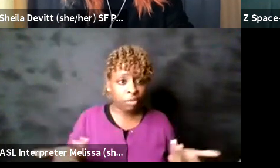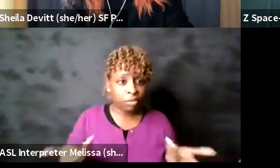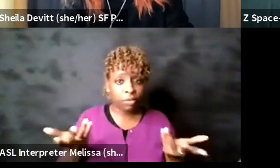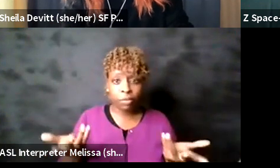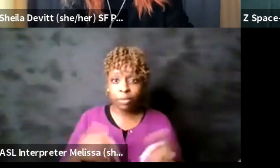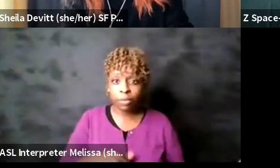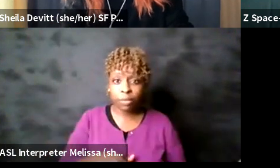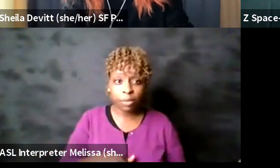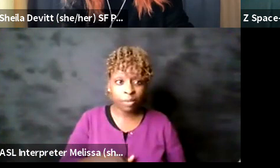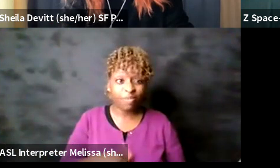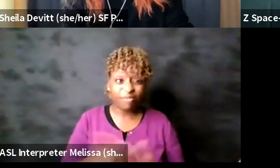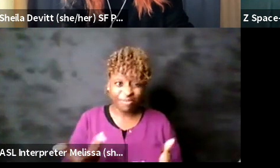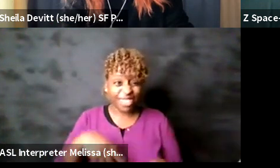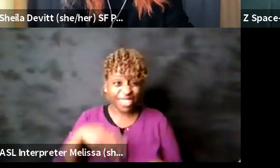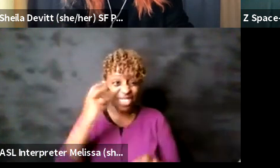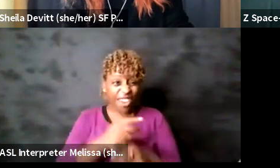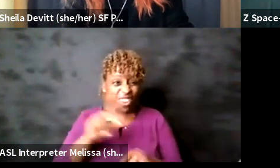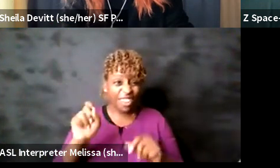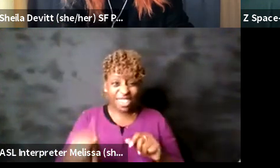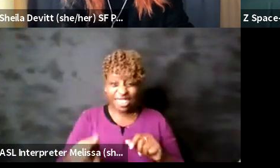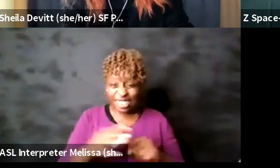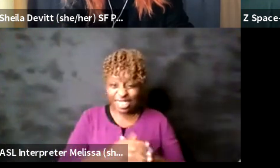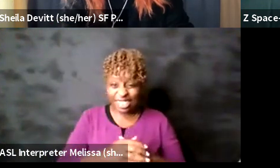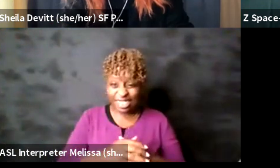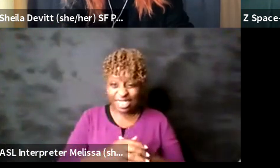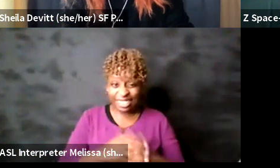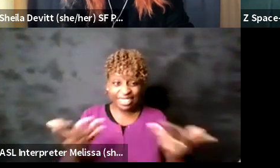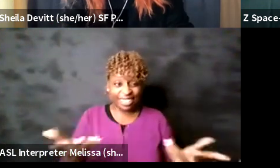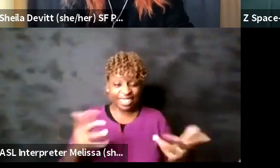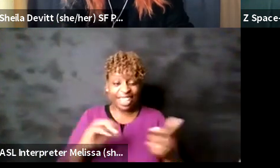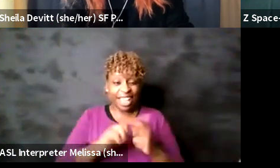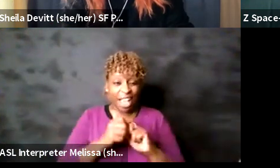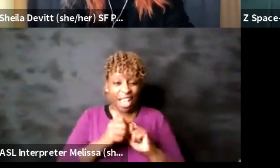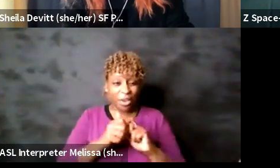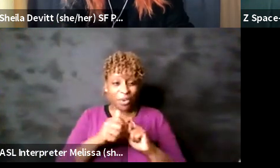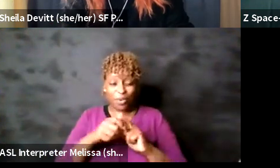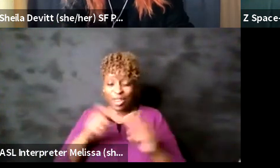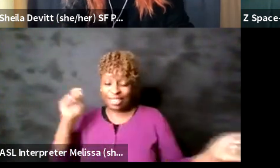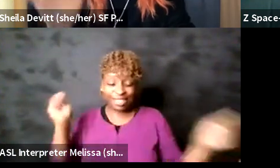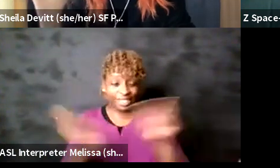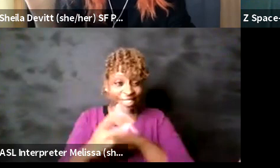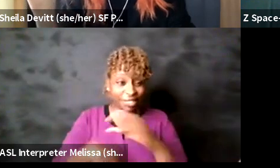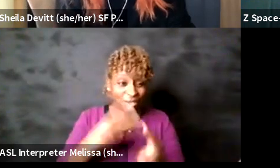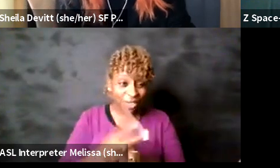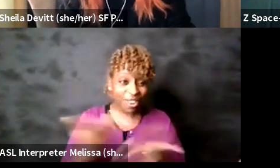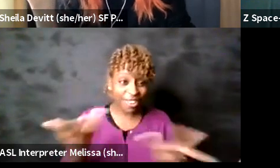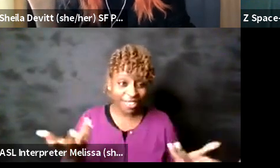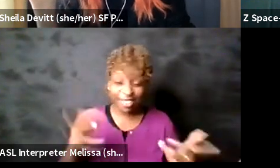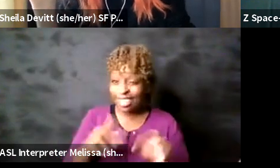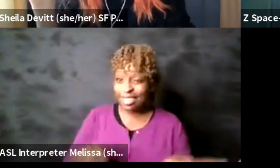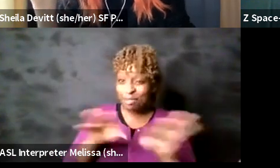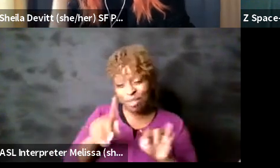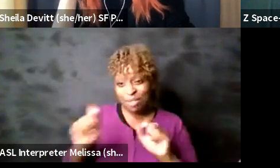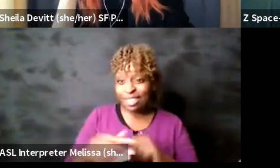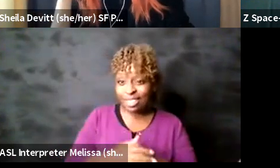hard how do we change the world it's a big question um oh yeah